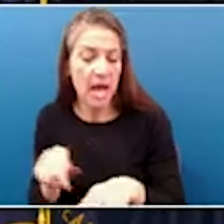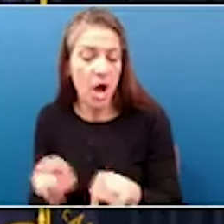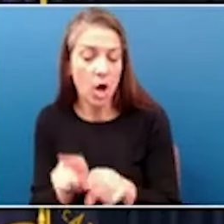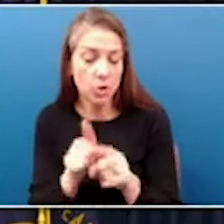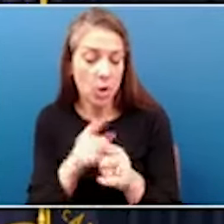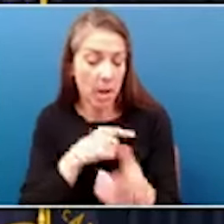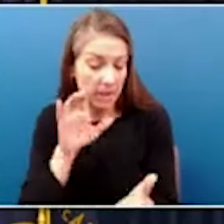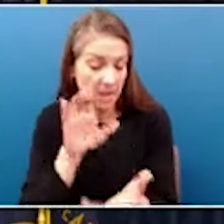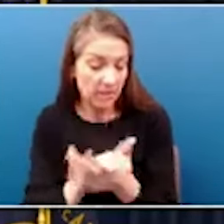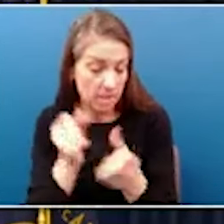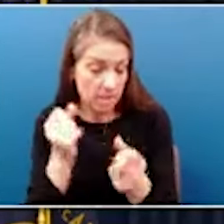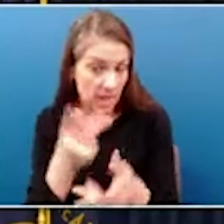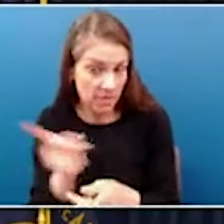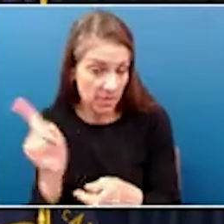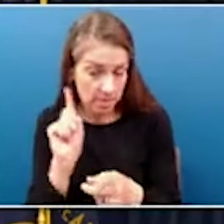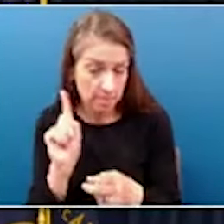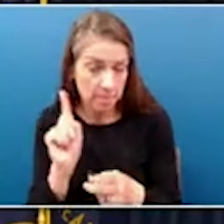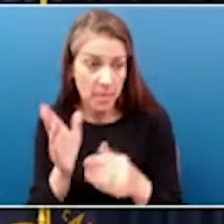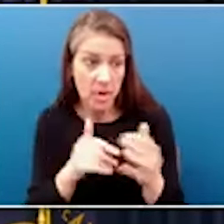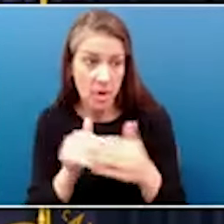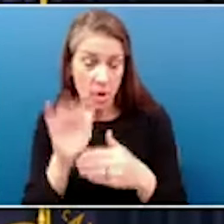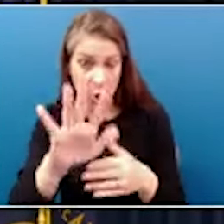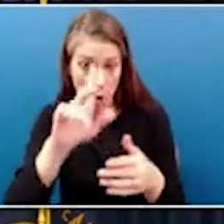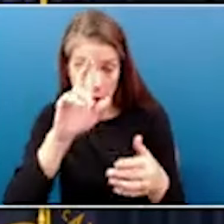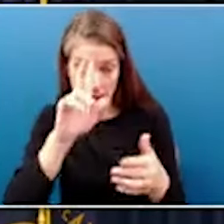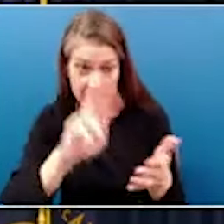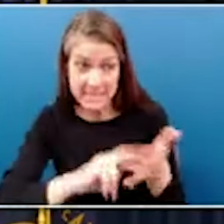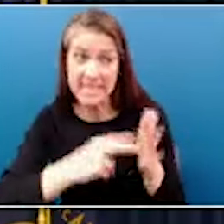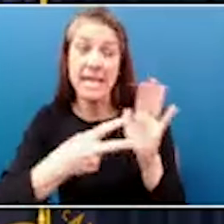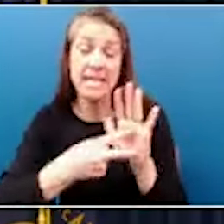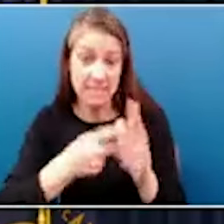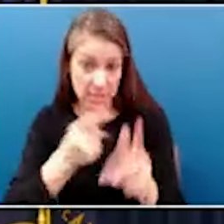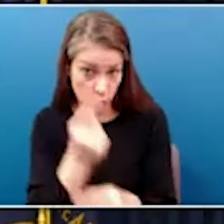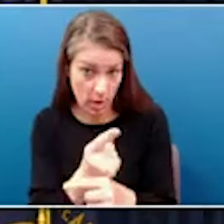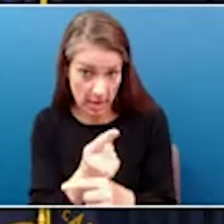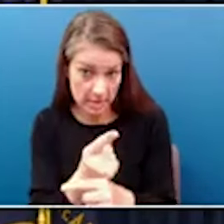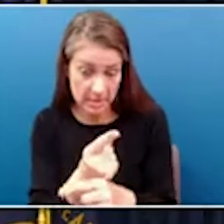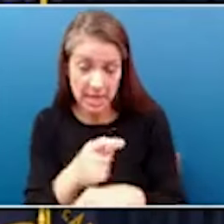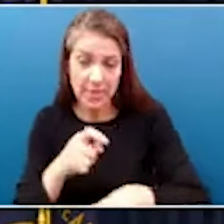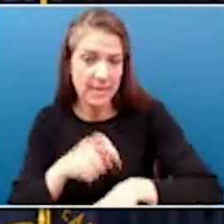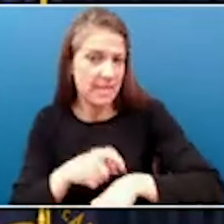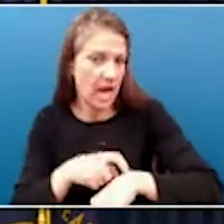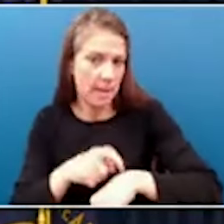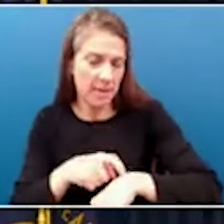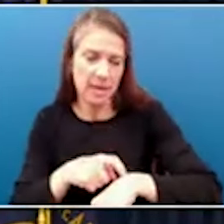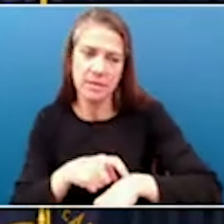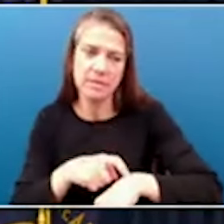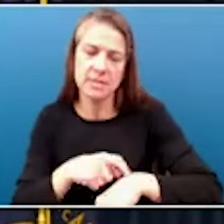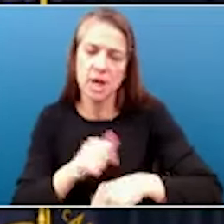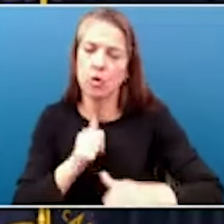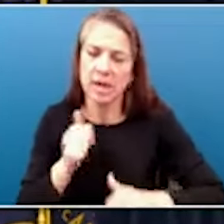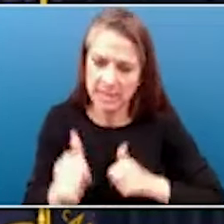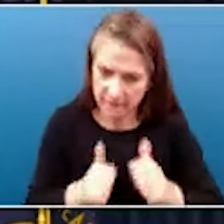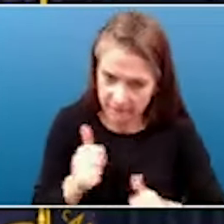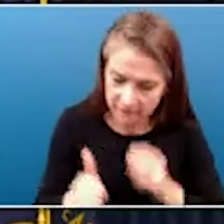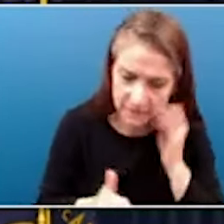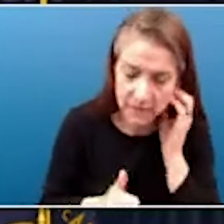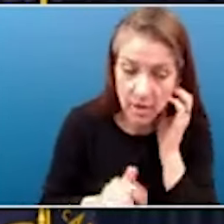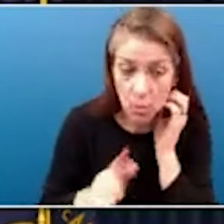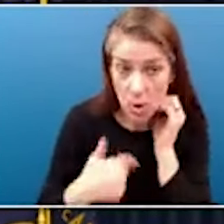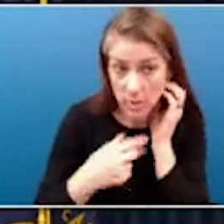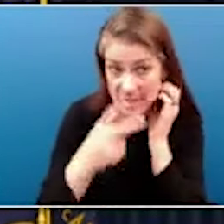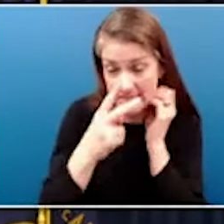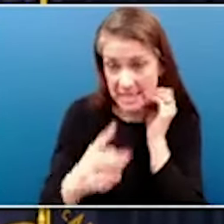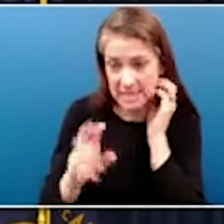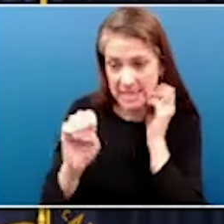while the intent, I believe, is right, the timing is often very aggressive. But what we're seeing is the EPA